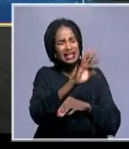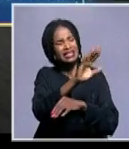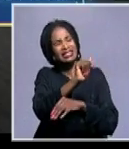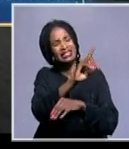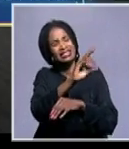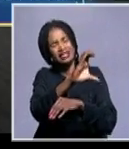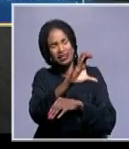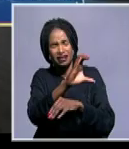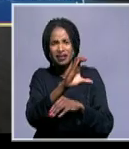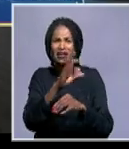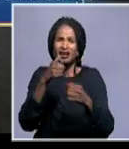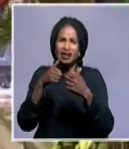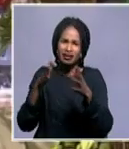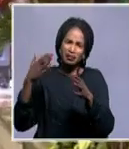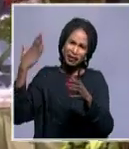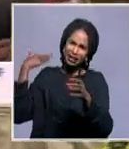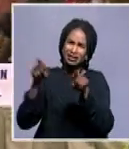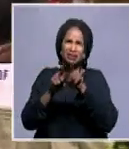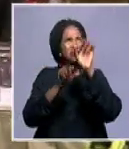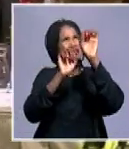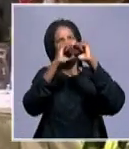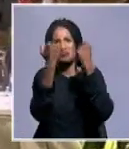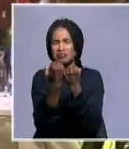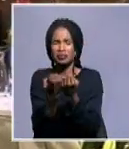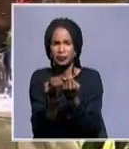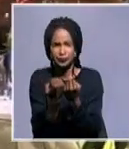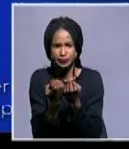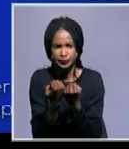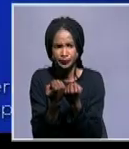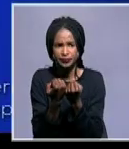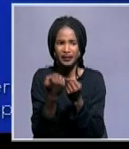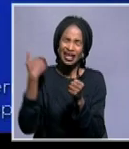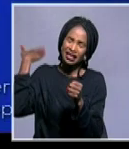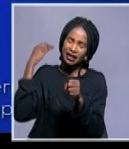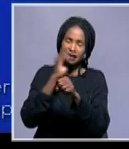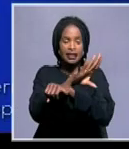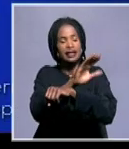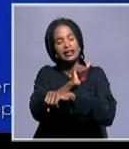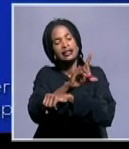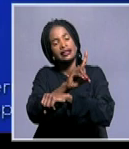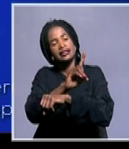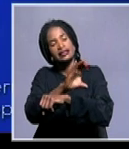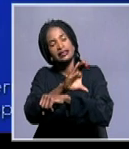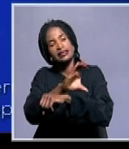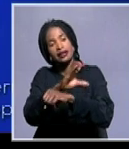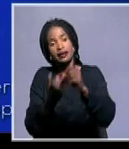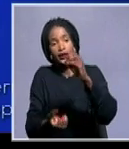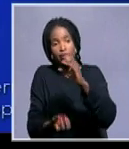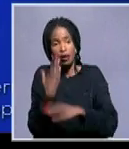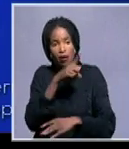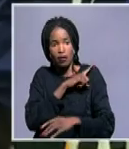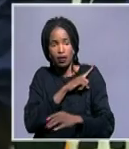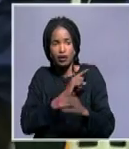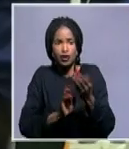today really started as an organ. Because SADAC at that time was put in place to defend and protect